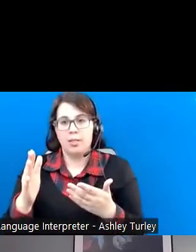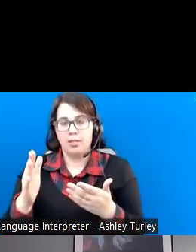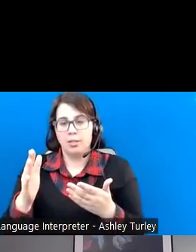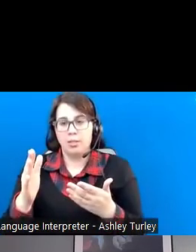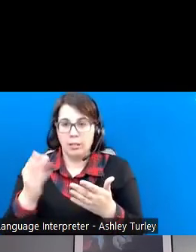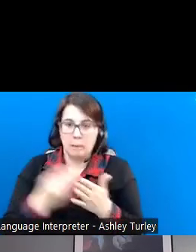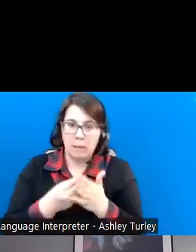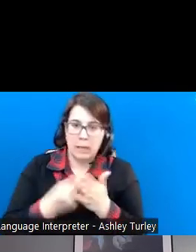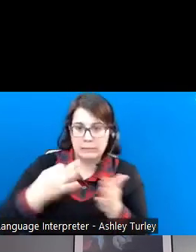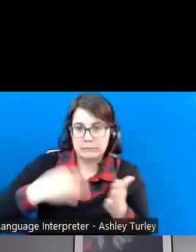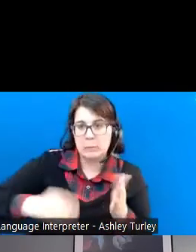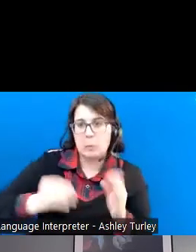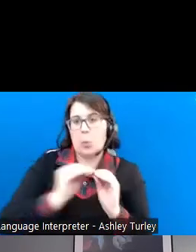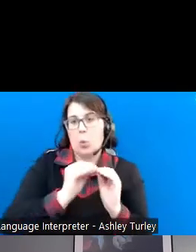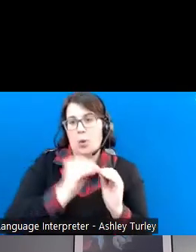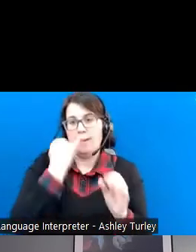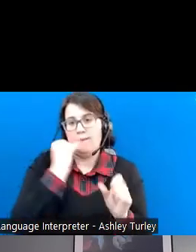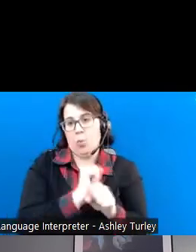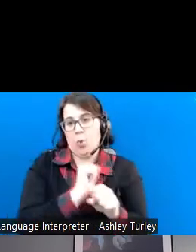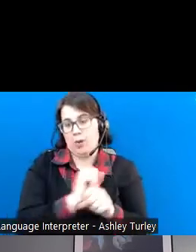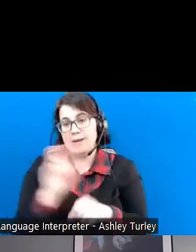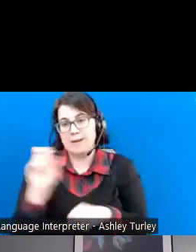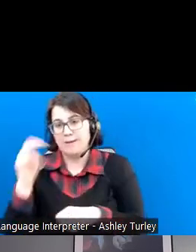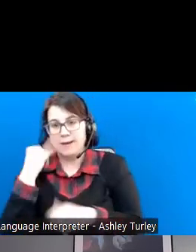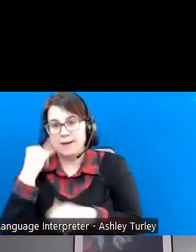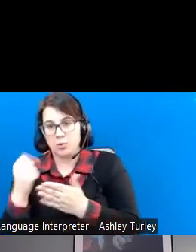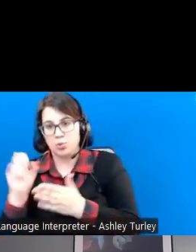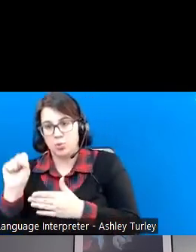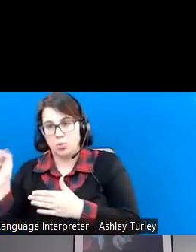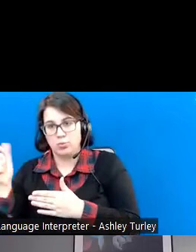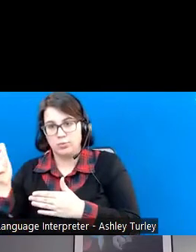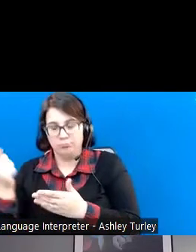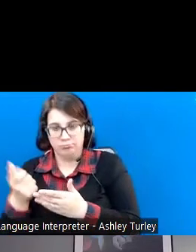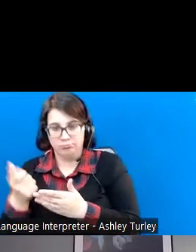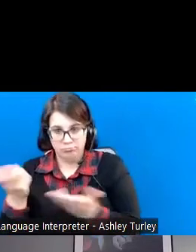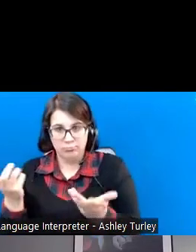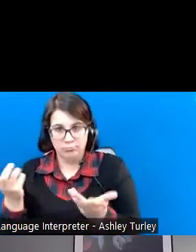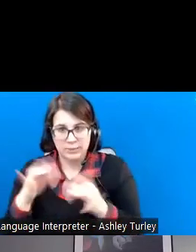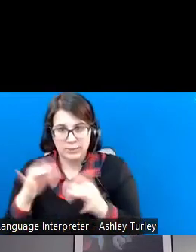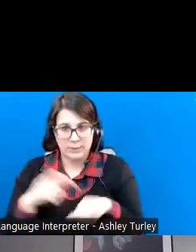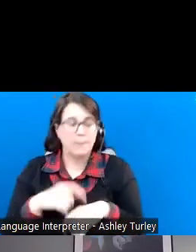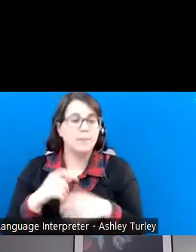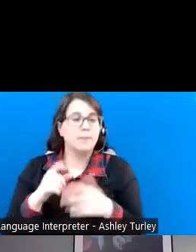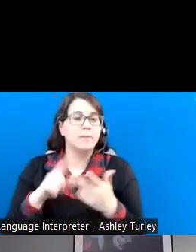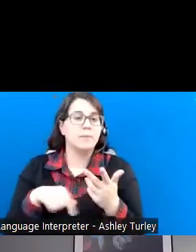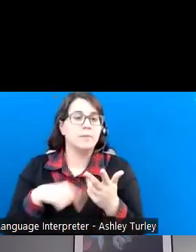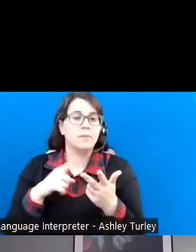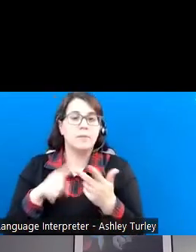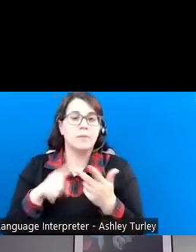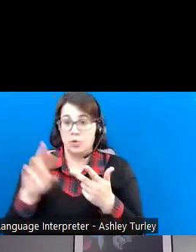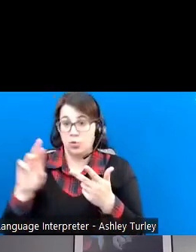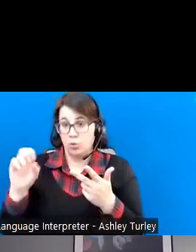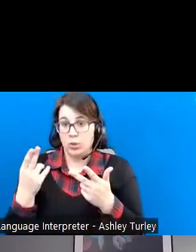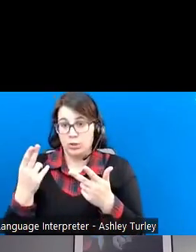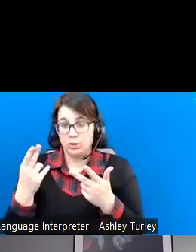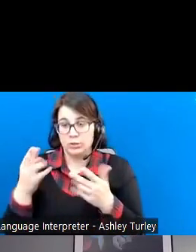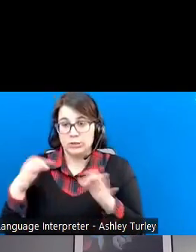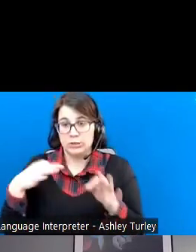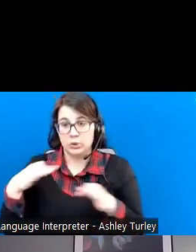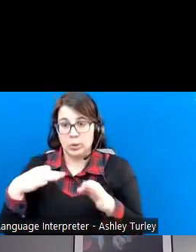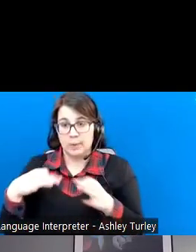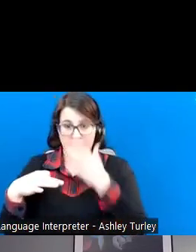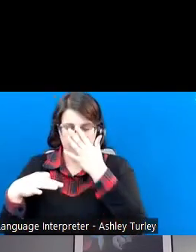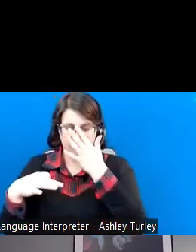if you're working, even if you're receiving some type of social security income most of the time. And then we had Rich to describe